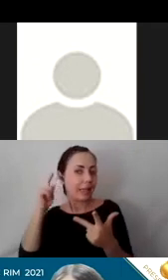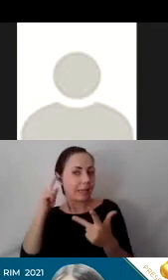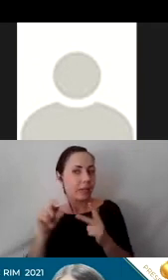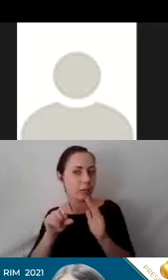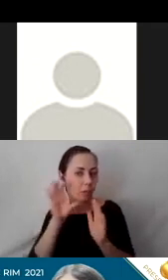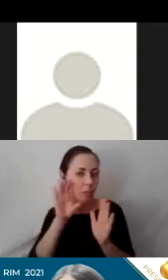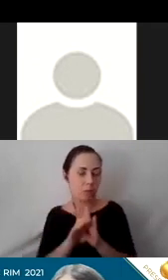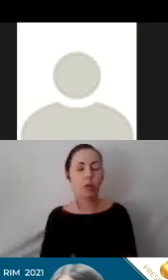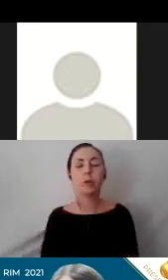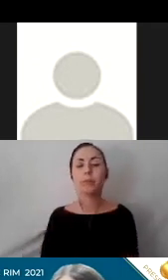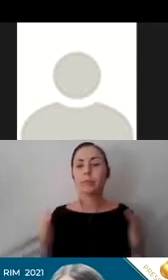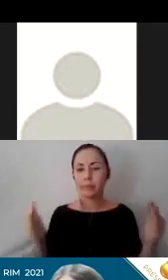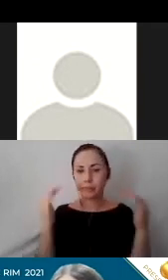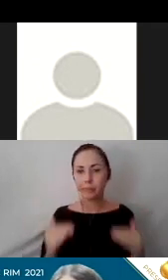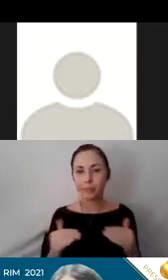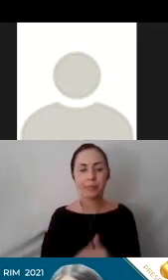Next slide.